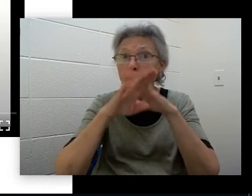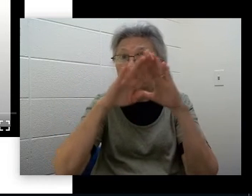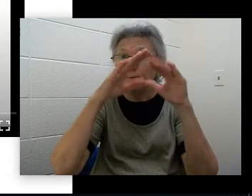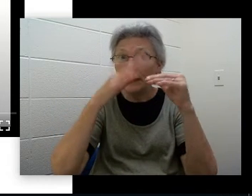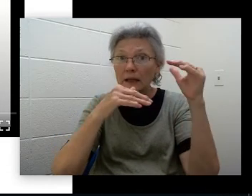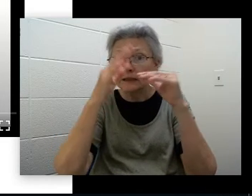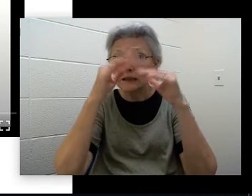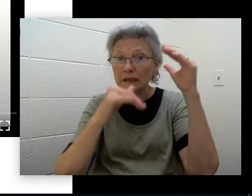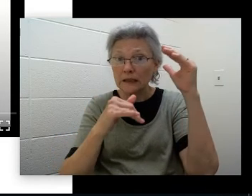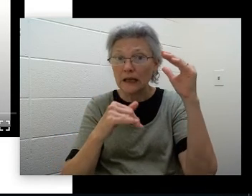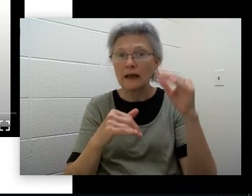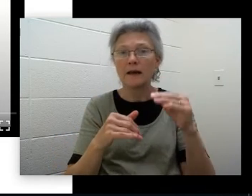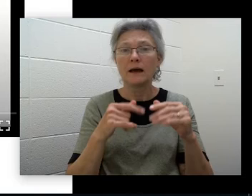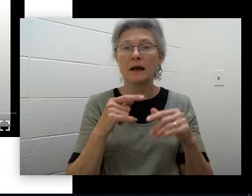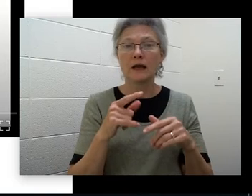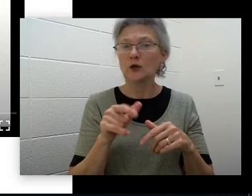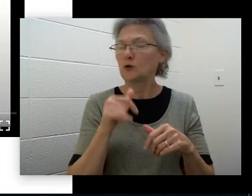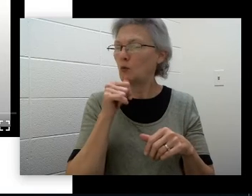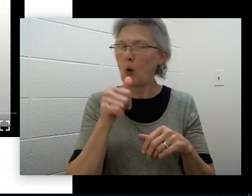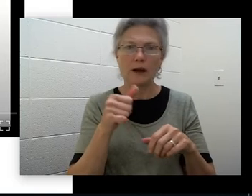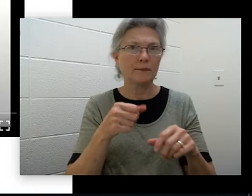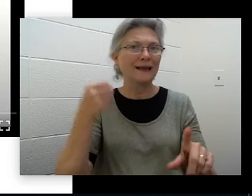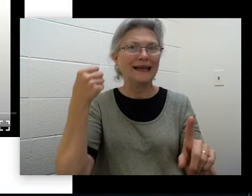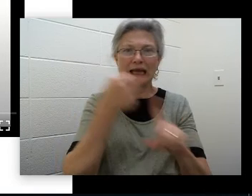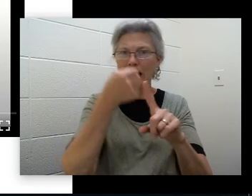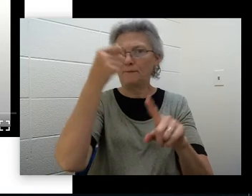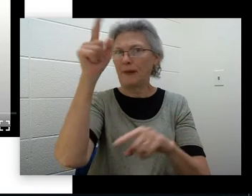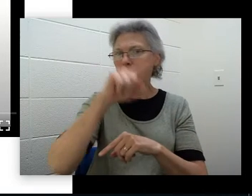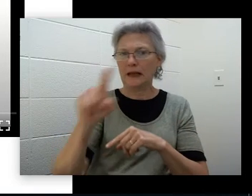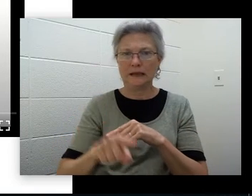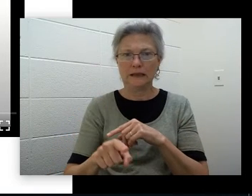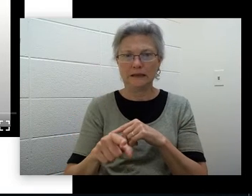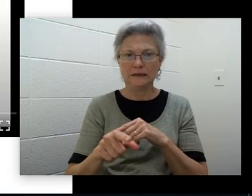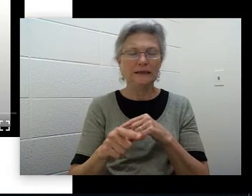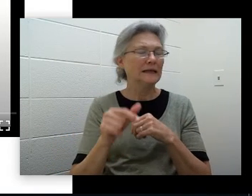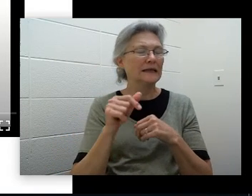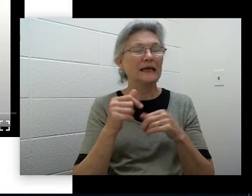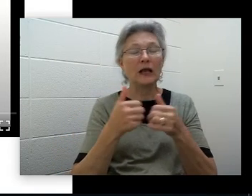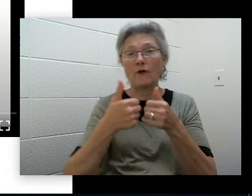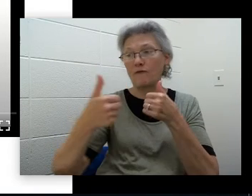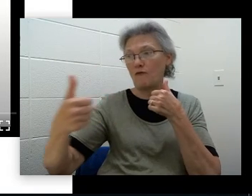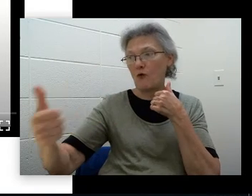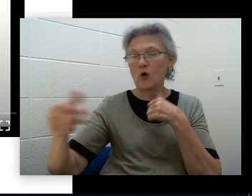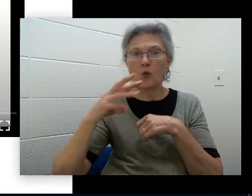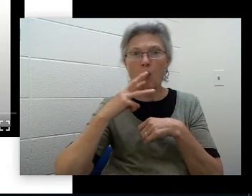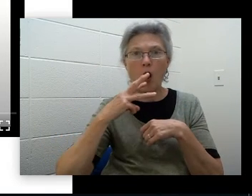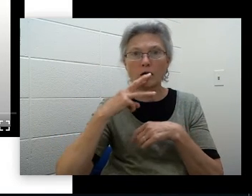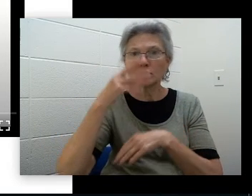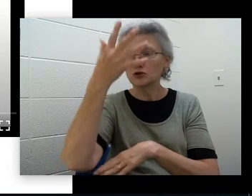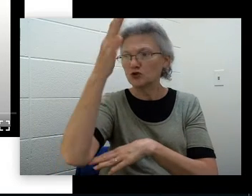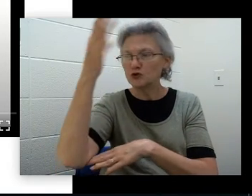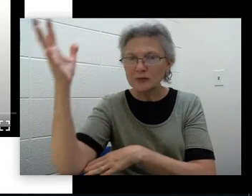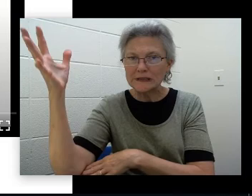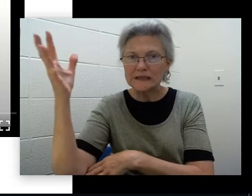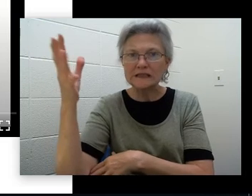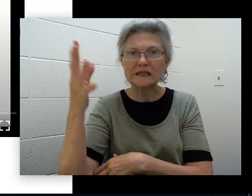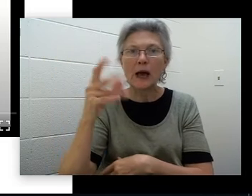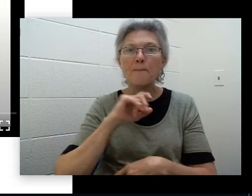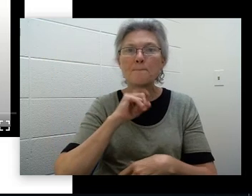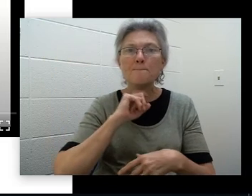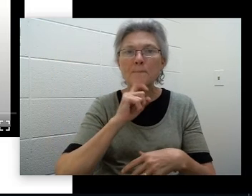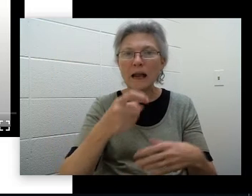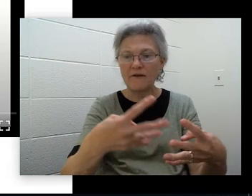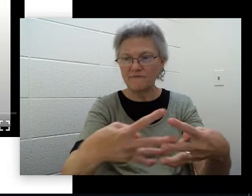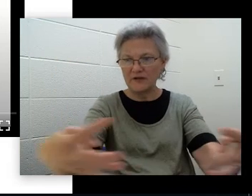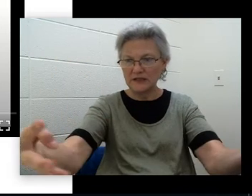So get indoors. We definitely don't want to be around water or trees or metal-like fences, because those things